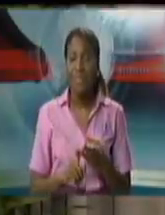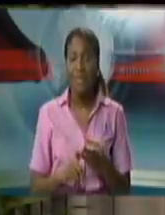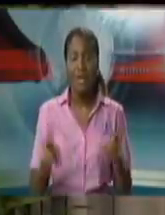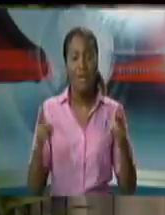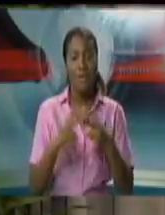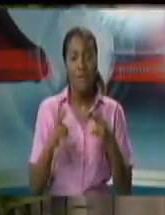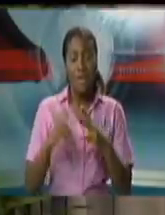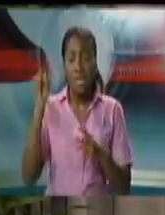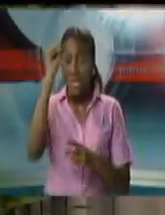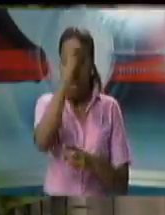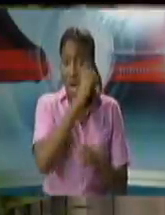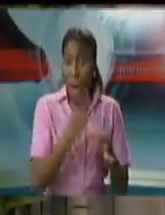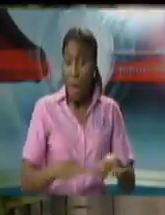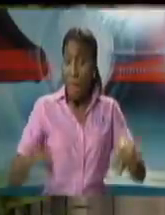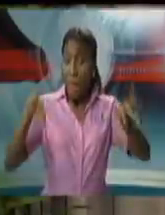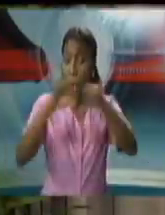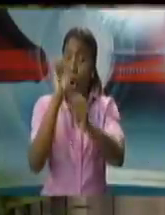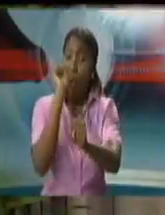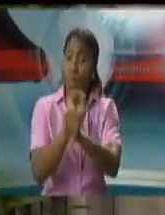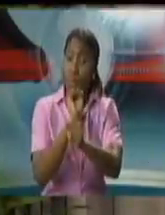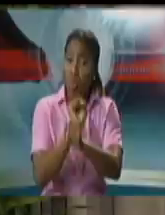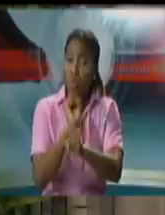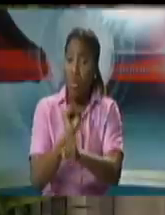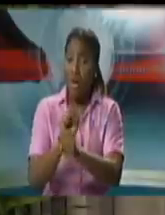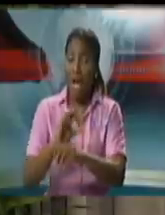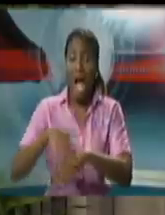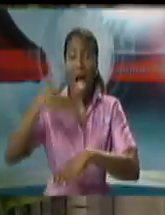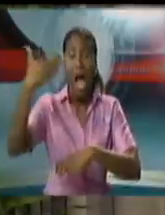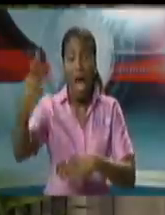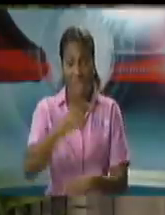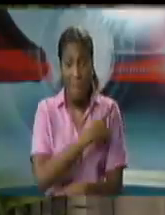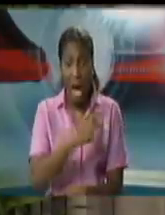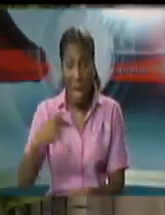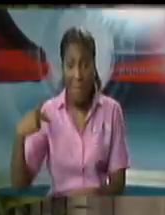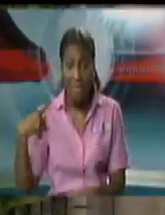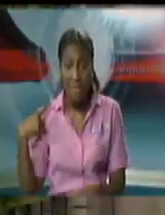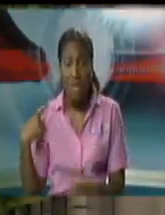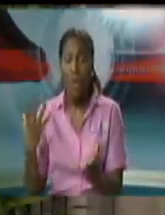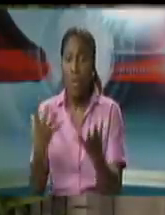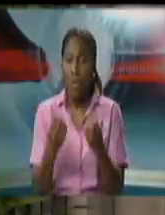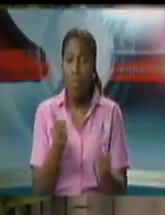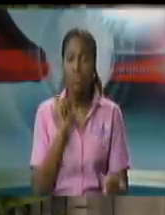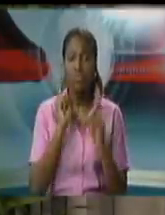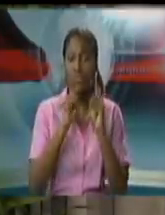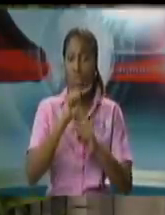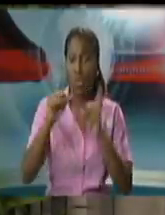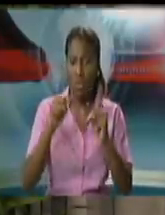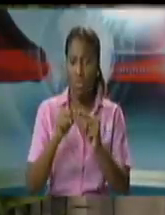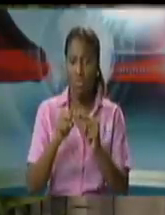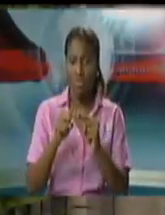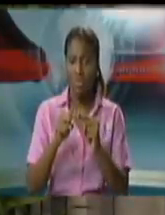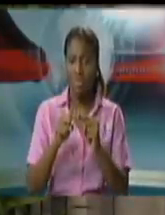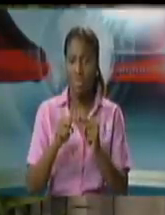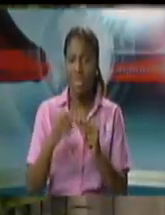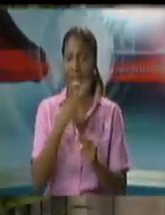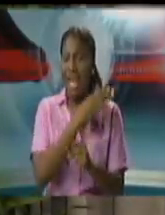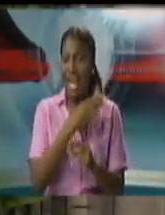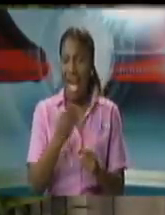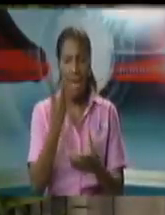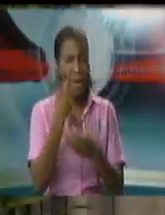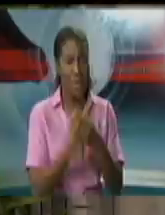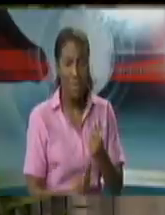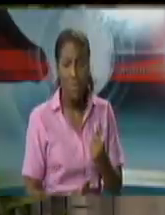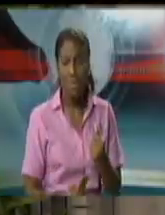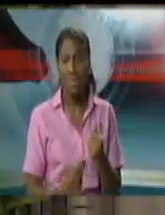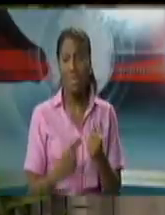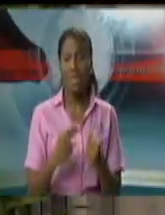work that we intend to ask the parliament to consider and for that the leader of government business in both houses that is the